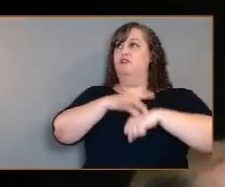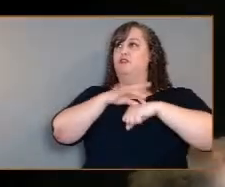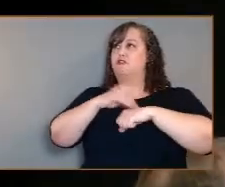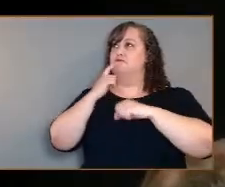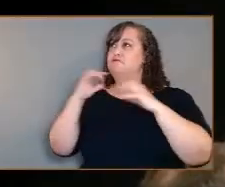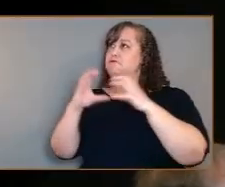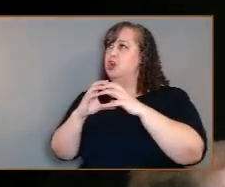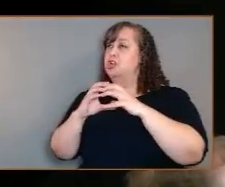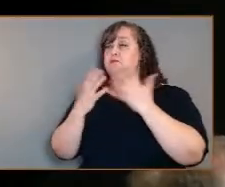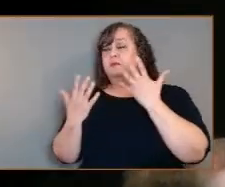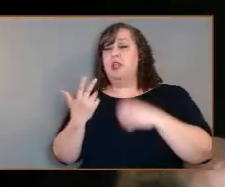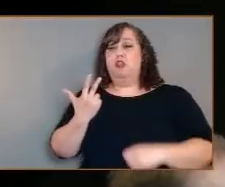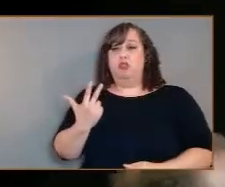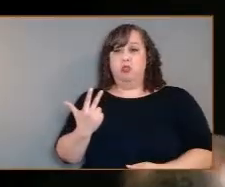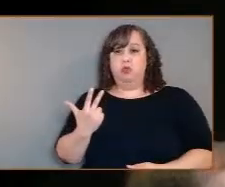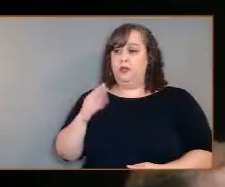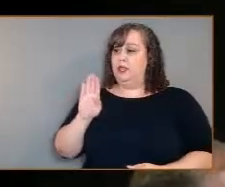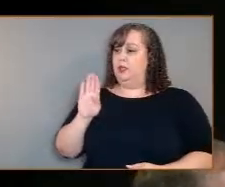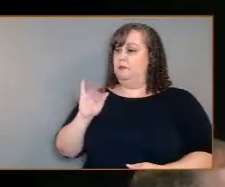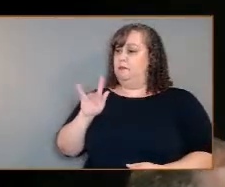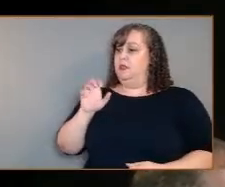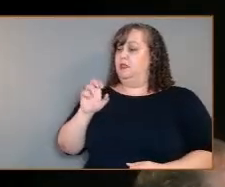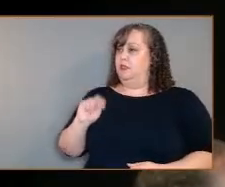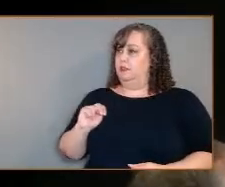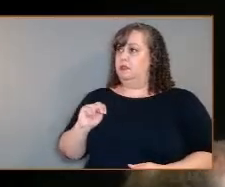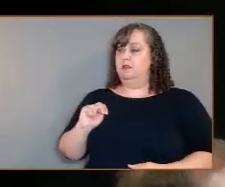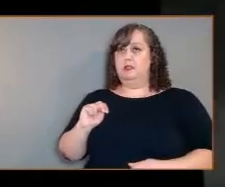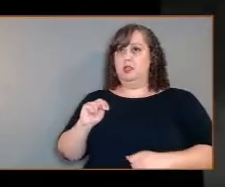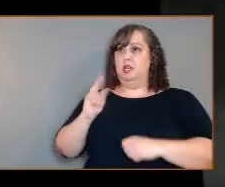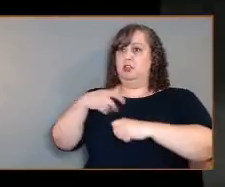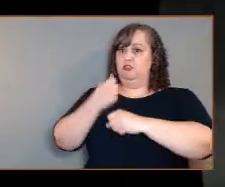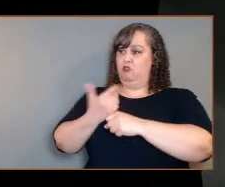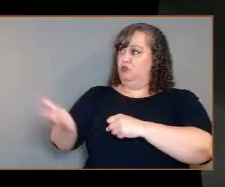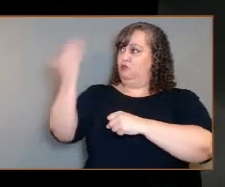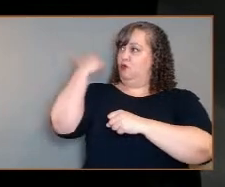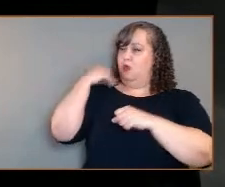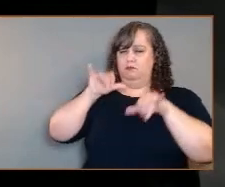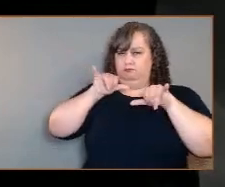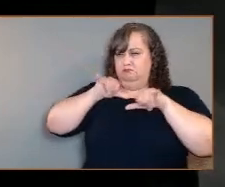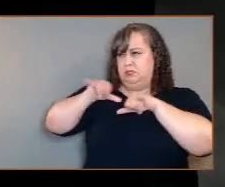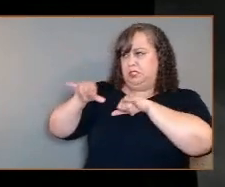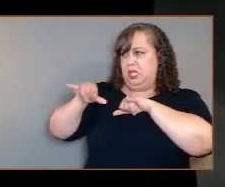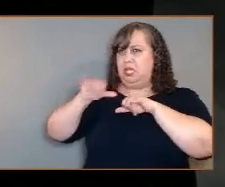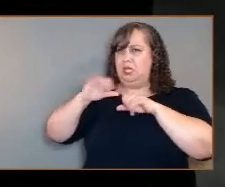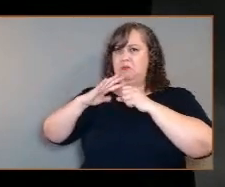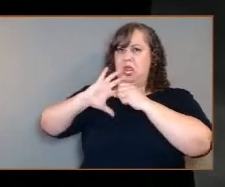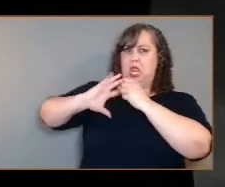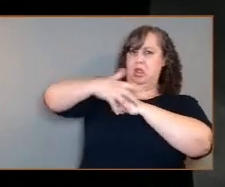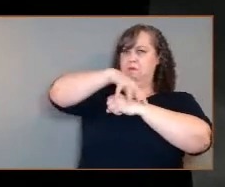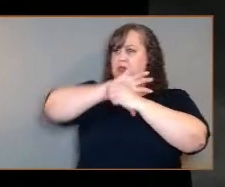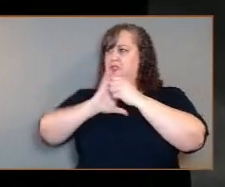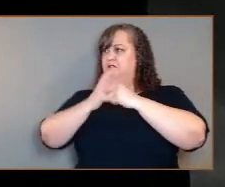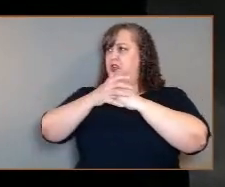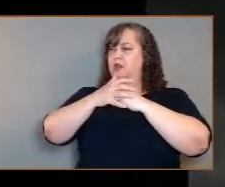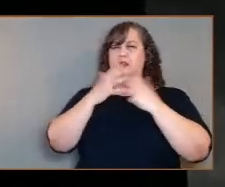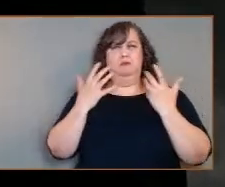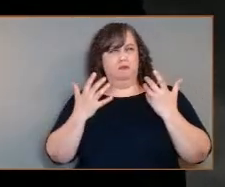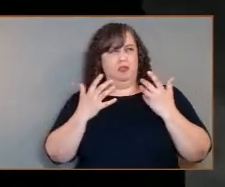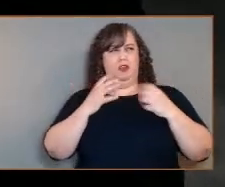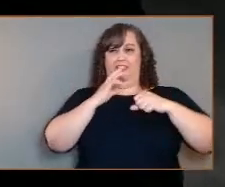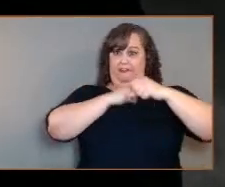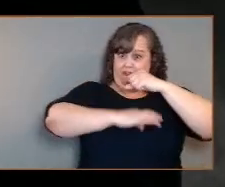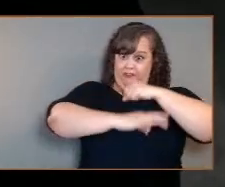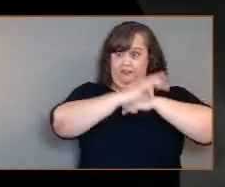same. Modest type atmosphere. And as you said correctly, the planet Venus went a really horrible